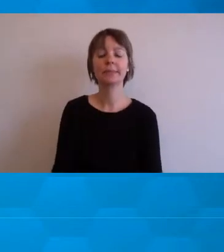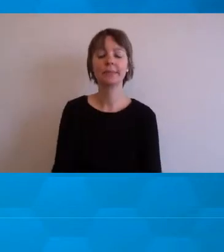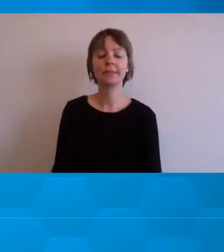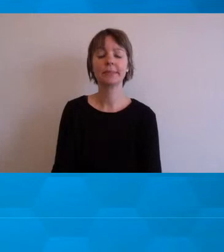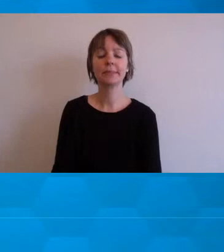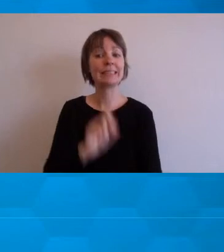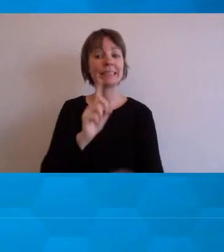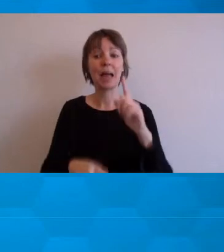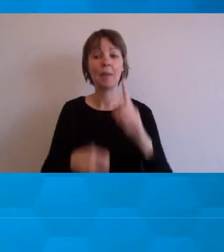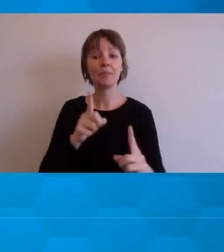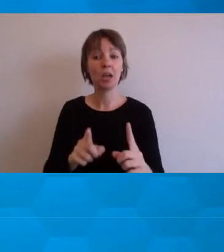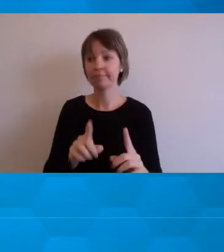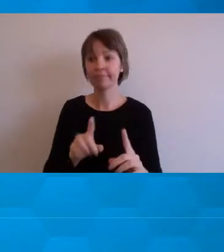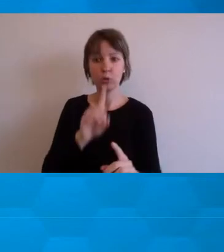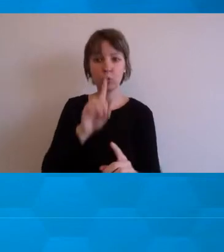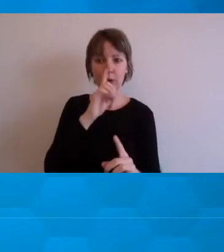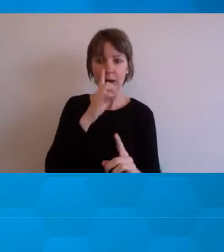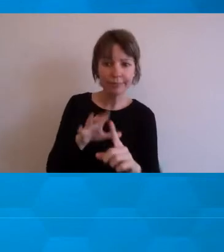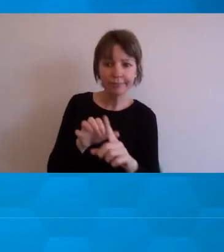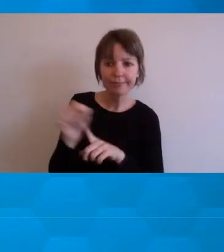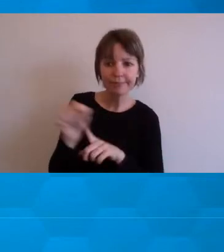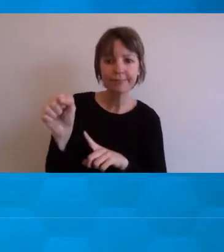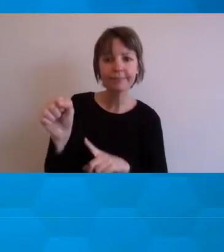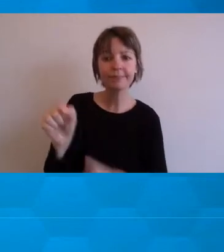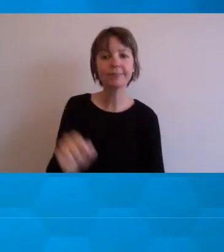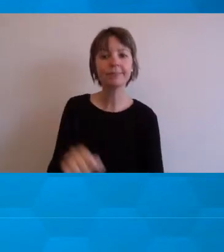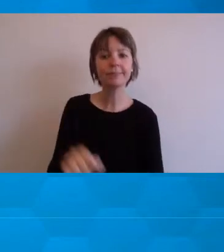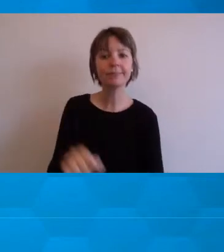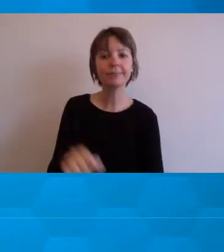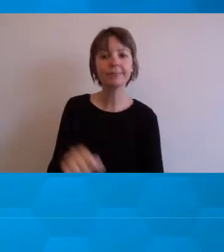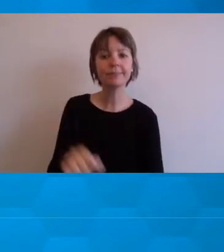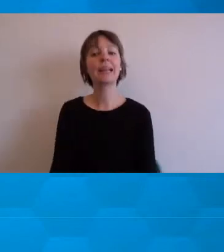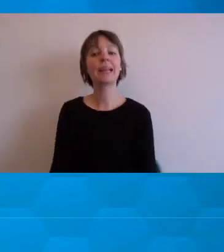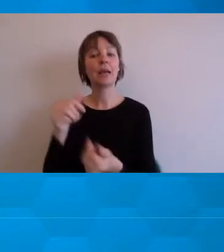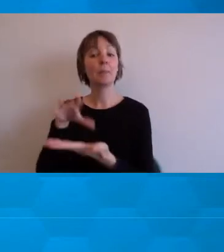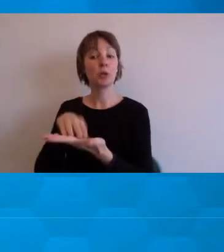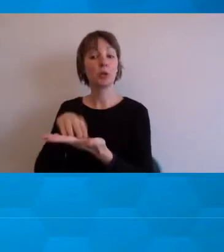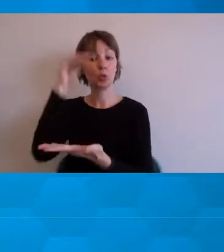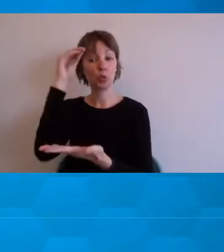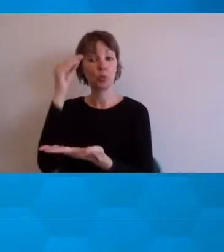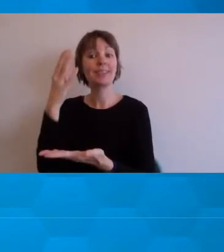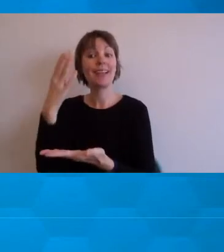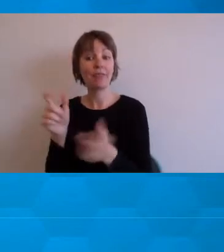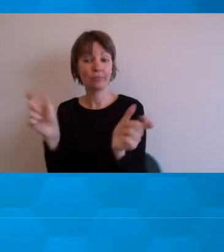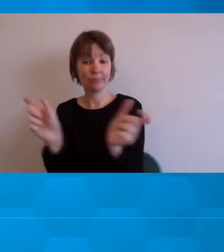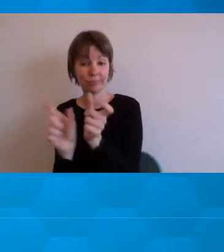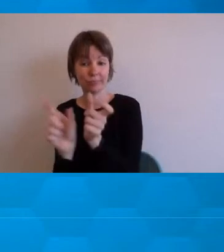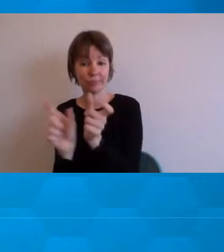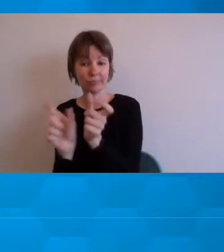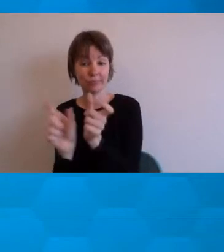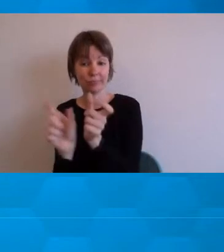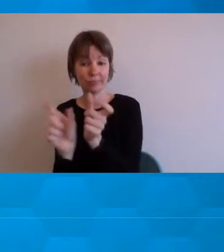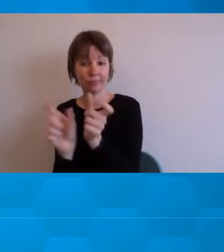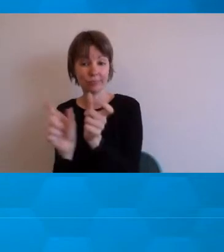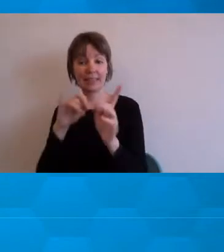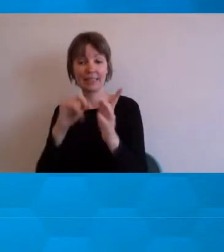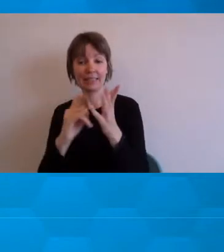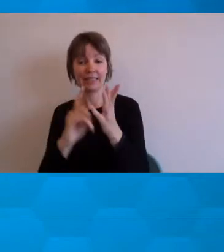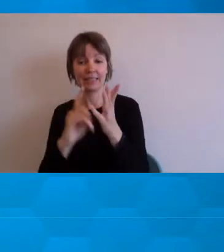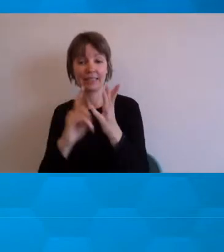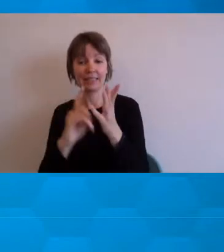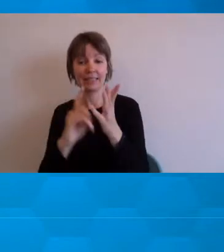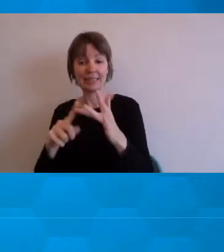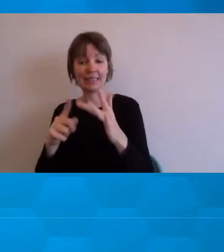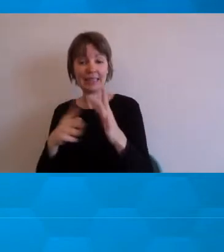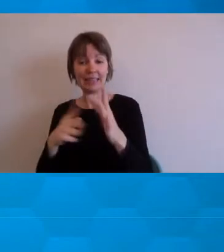apparent. And so with students who have dyslexia, again, they need planning and they need time to